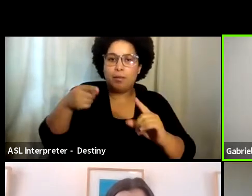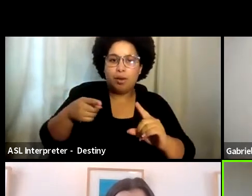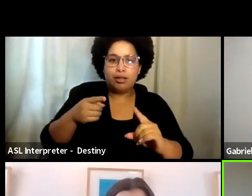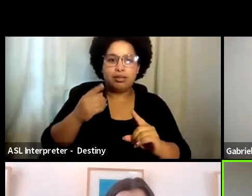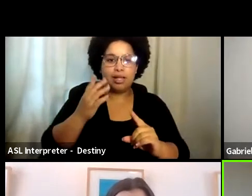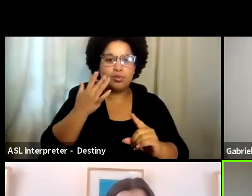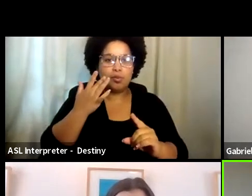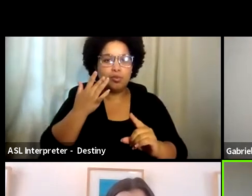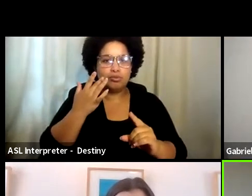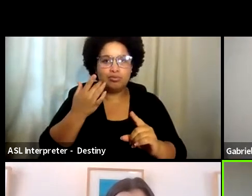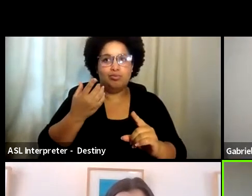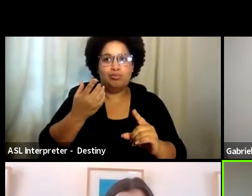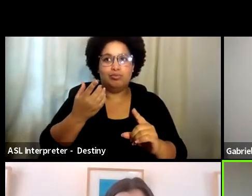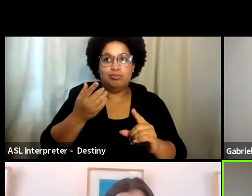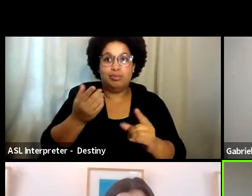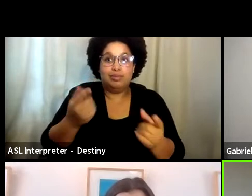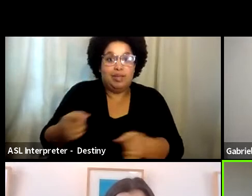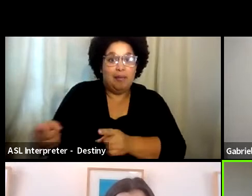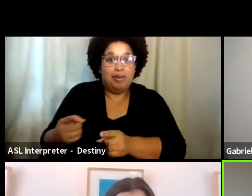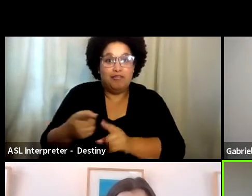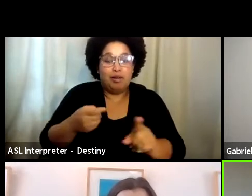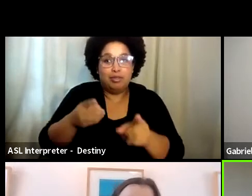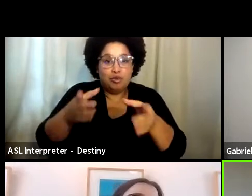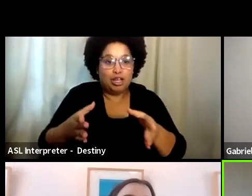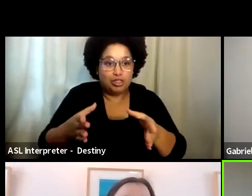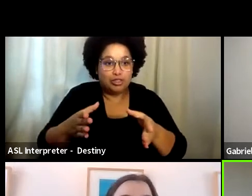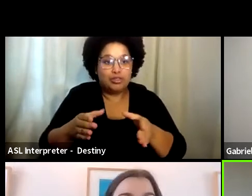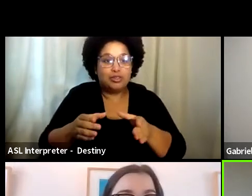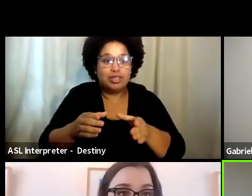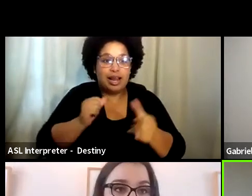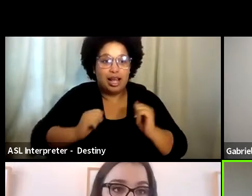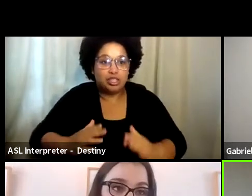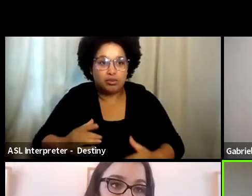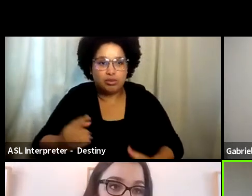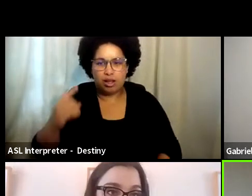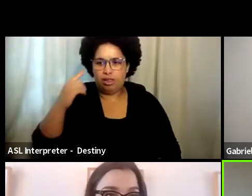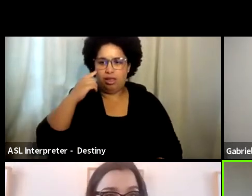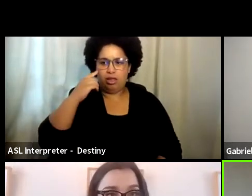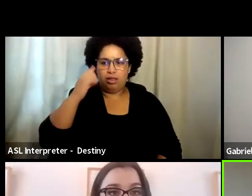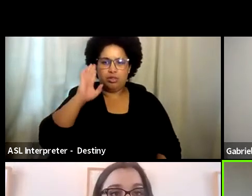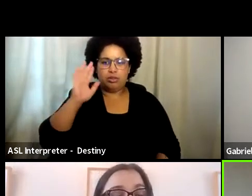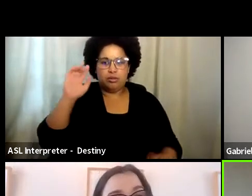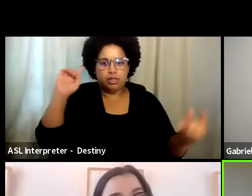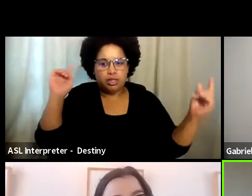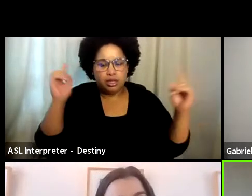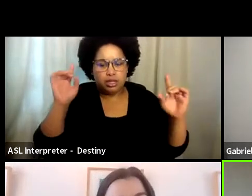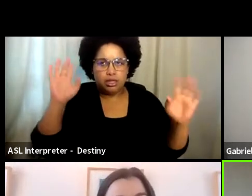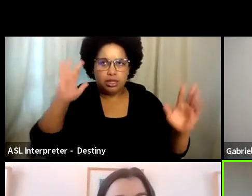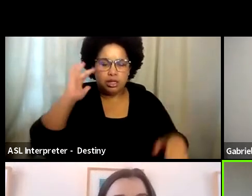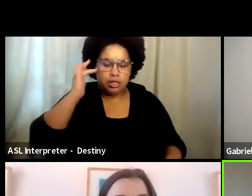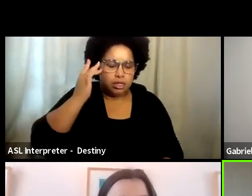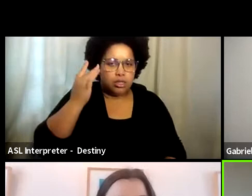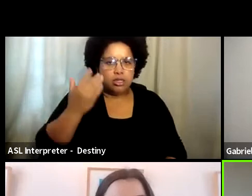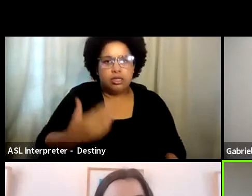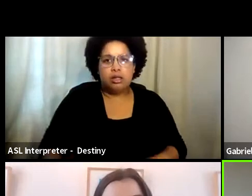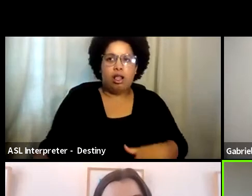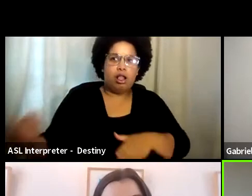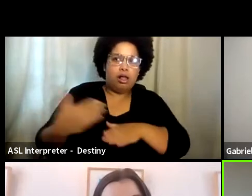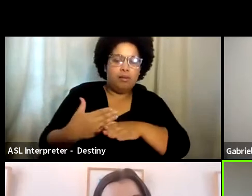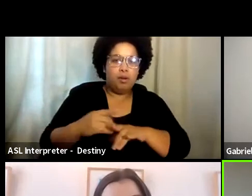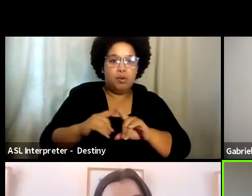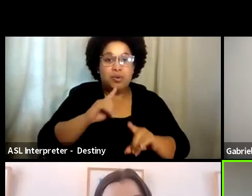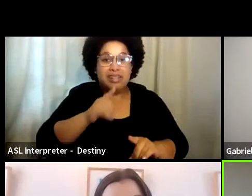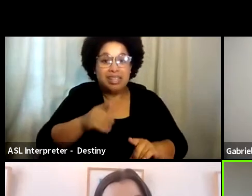is what we continue to get from directors and producers and actors is I thought this was going to be a headache. I thought this was going to be something to get in the way. But